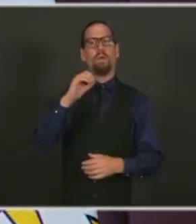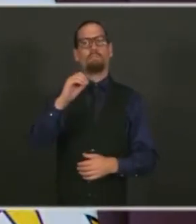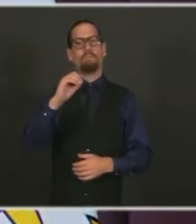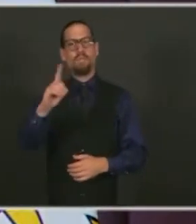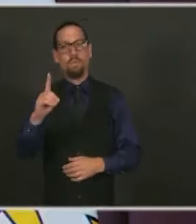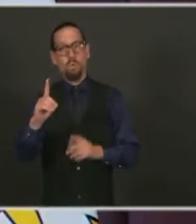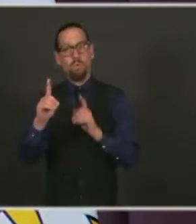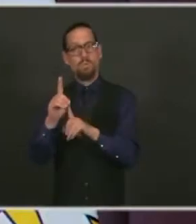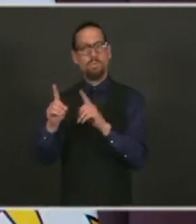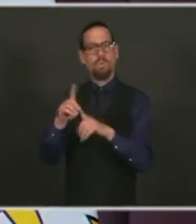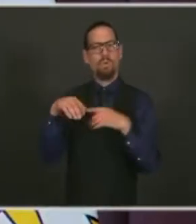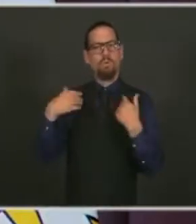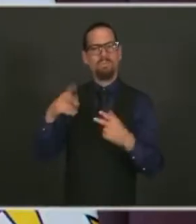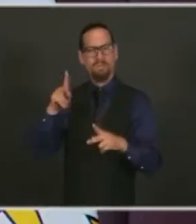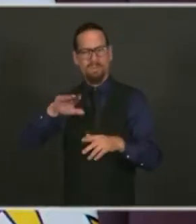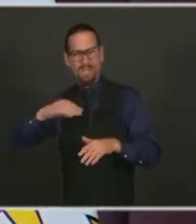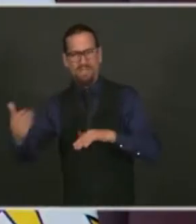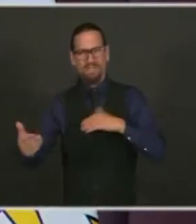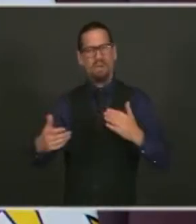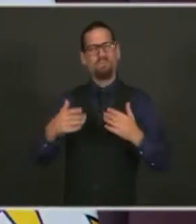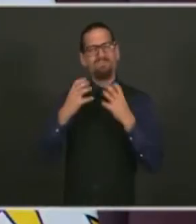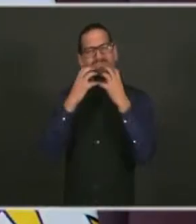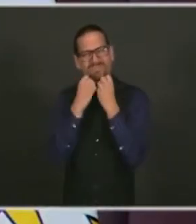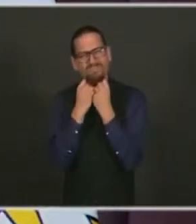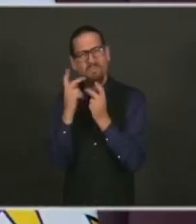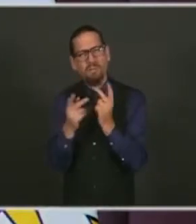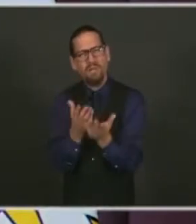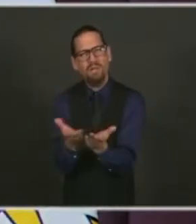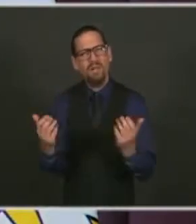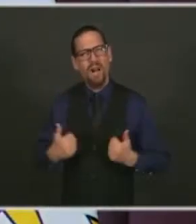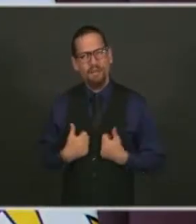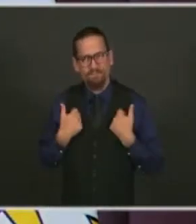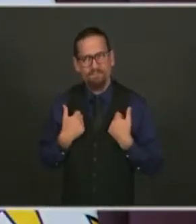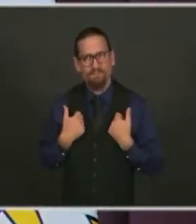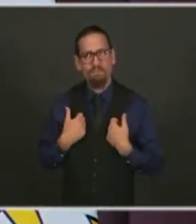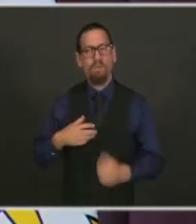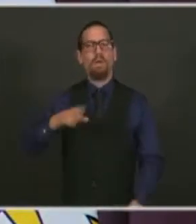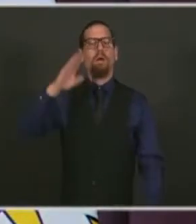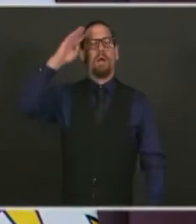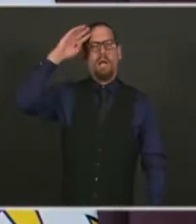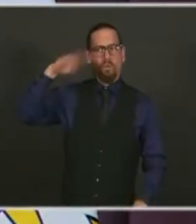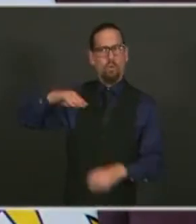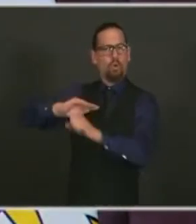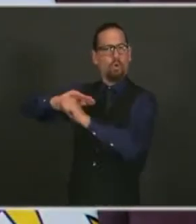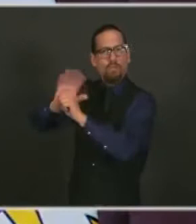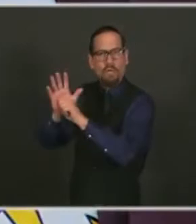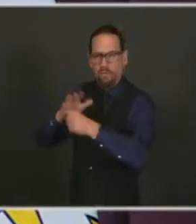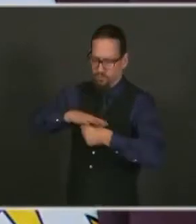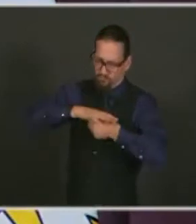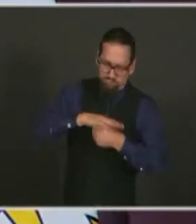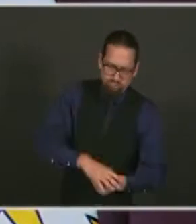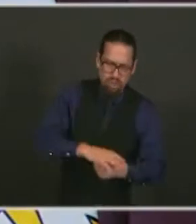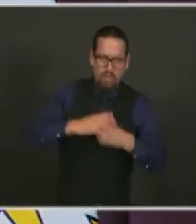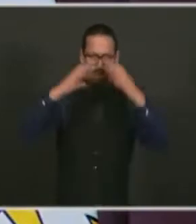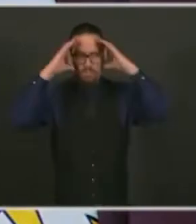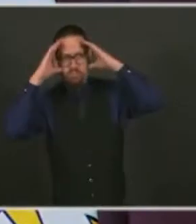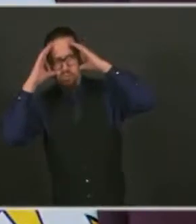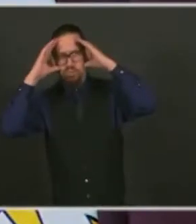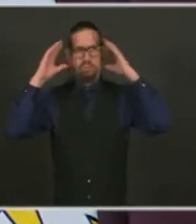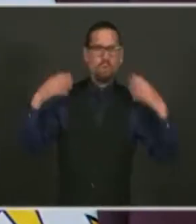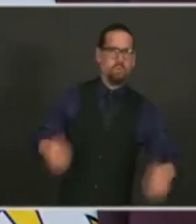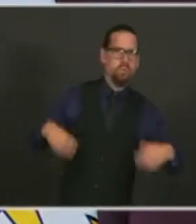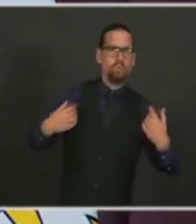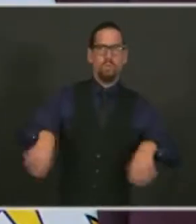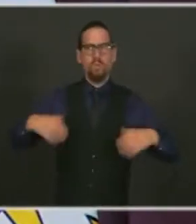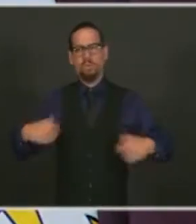isolation of the COVID-19 pandemic have certainly contributed to these numbers. But we also started seeing increases